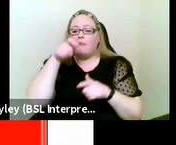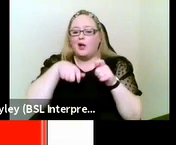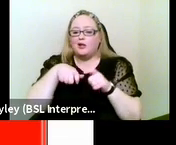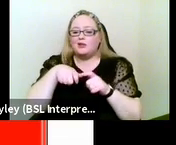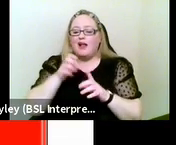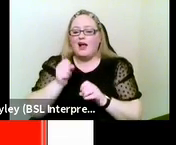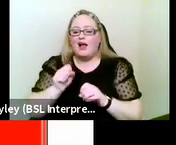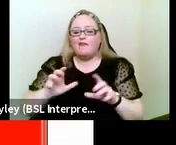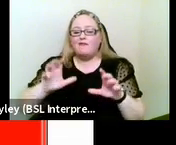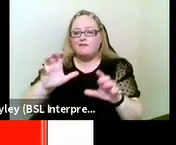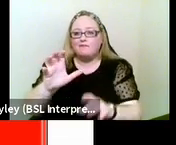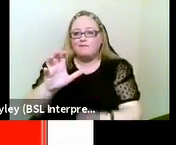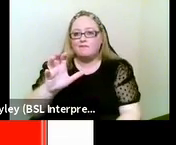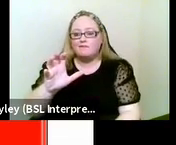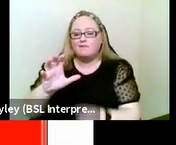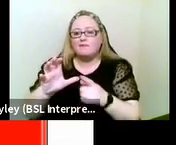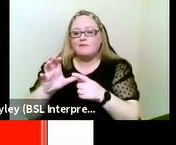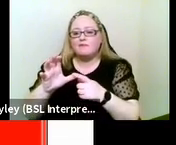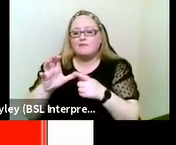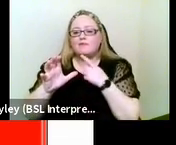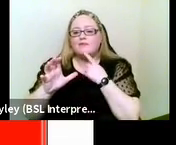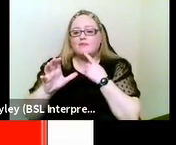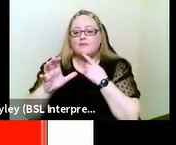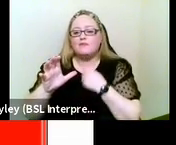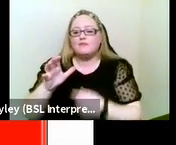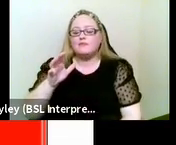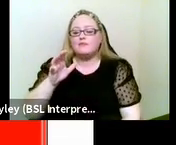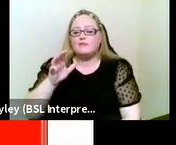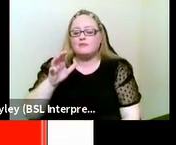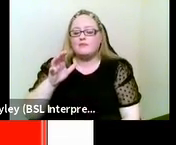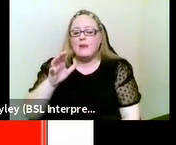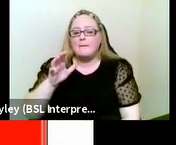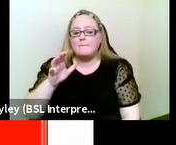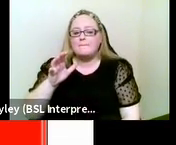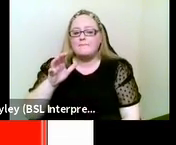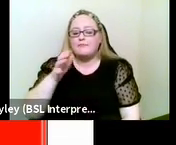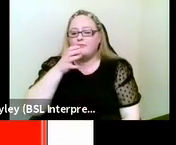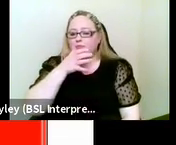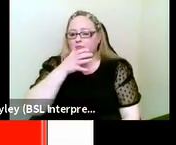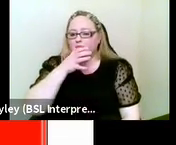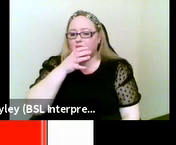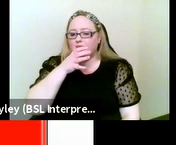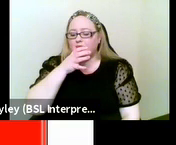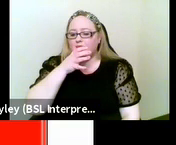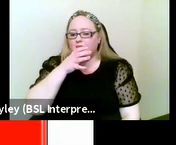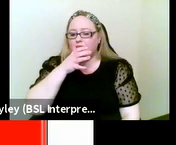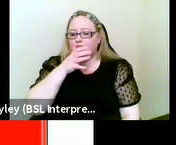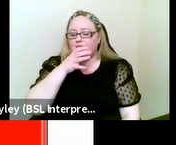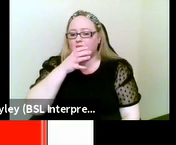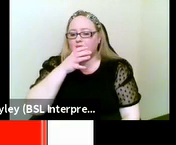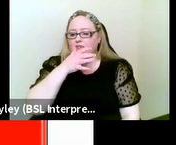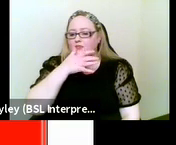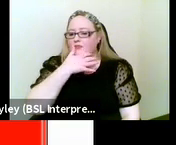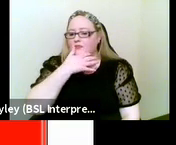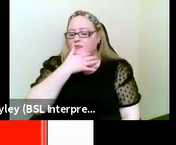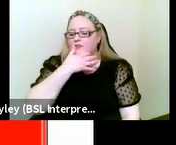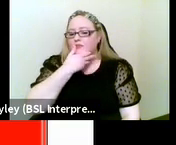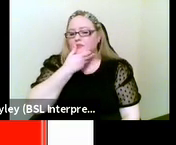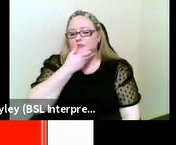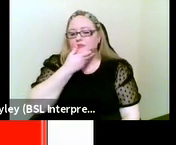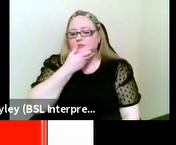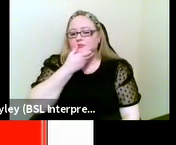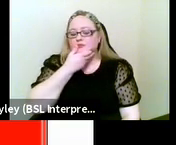placing their thumb on the lips of the speaker, their finger along the jawline and the other